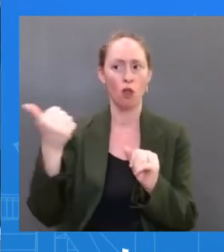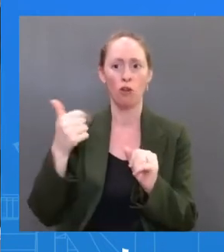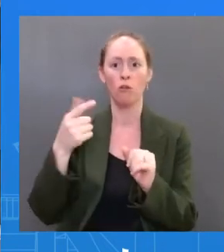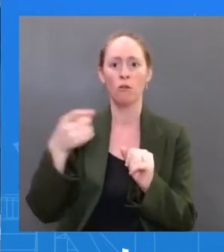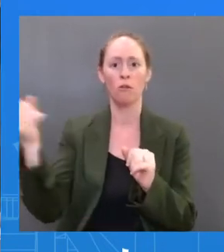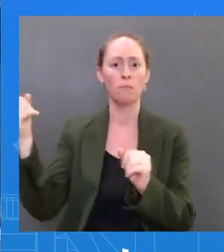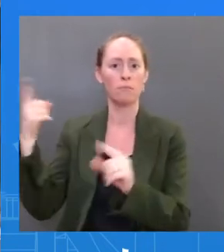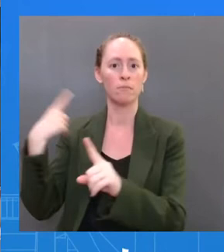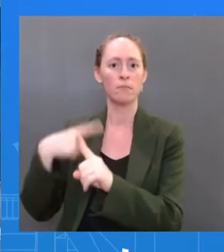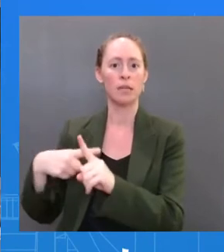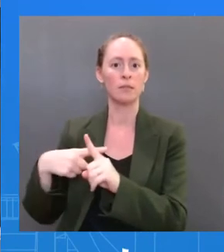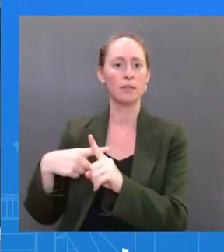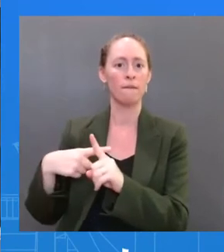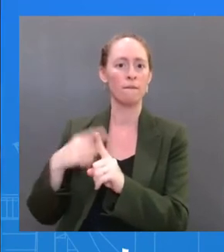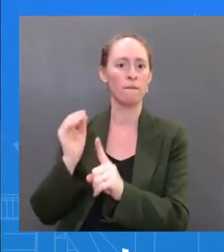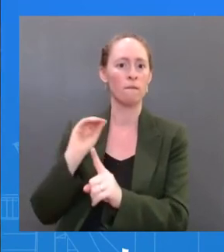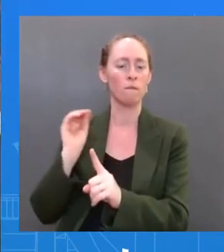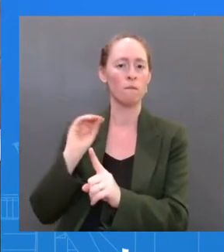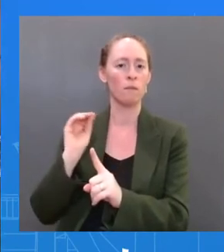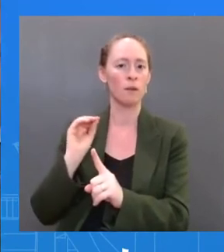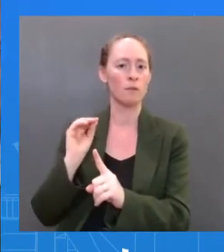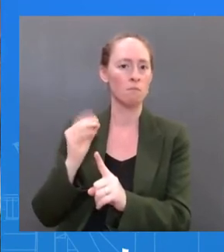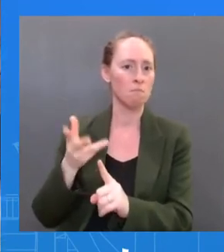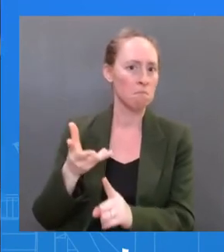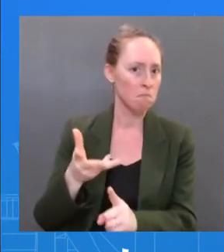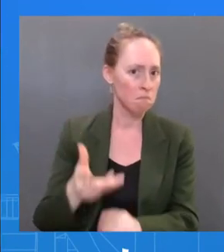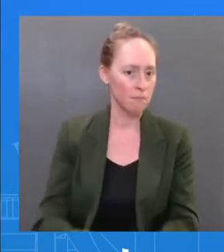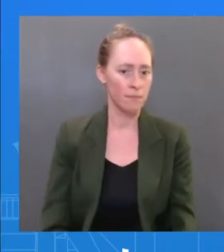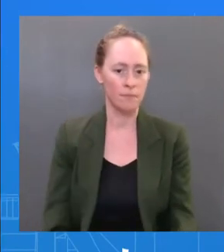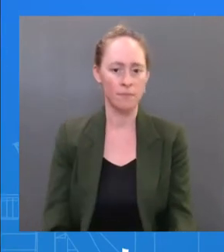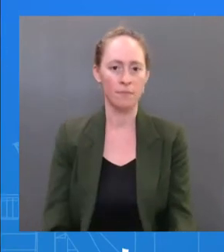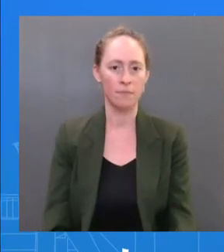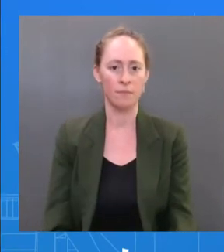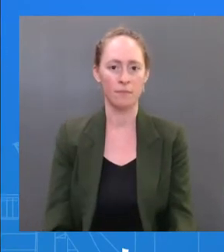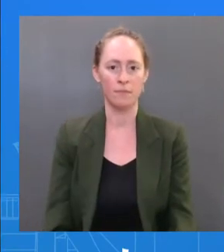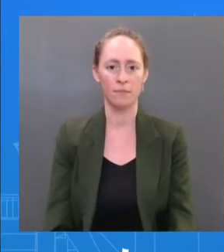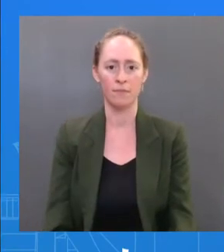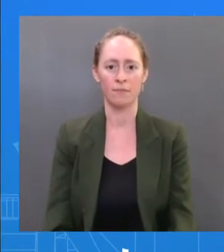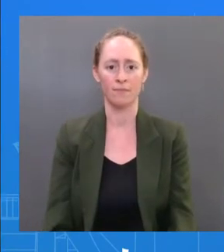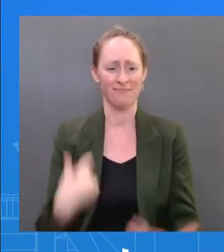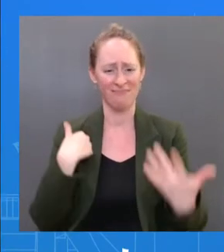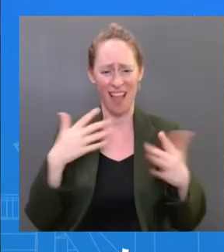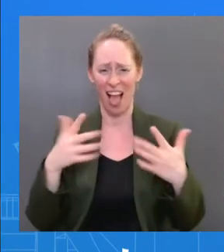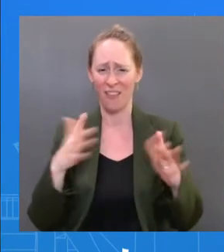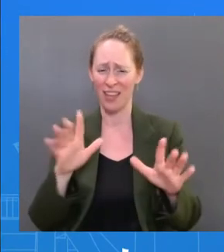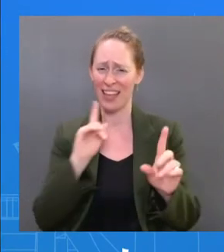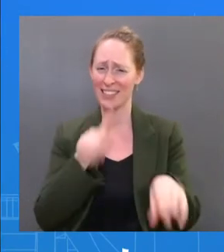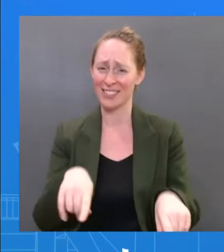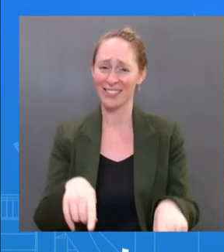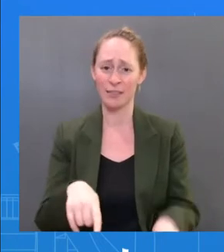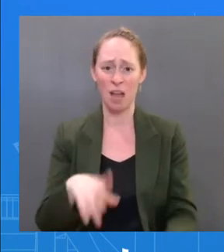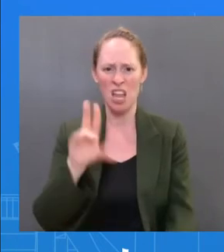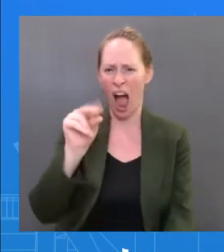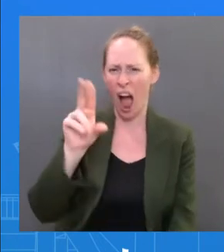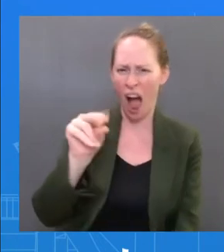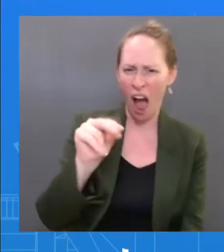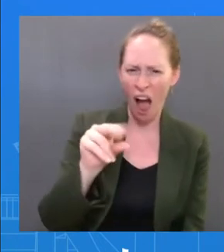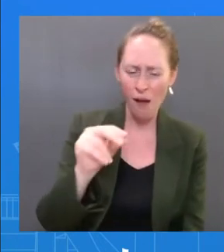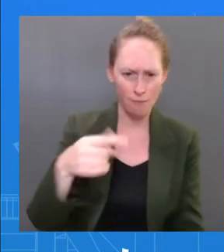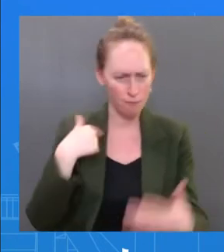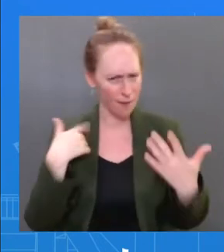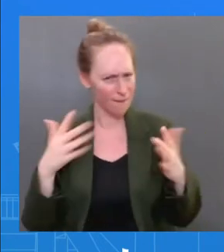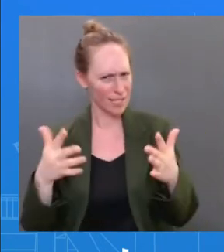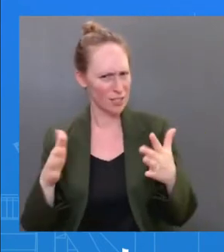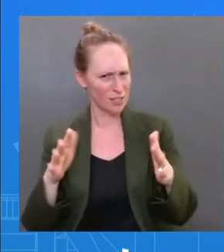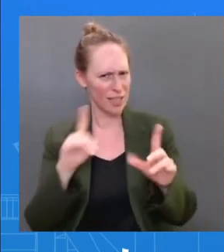positive? Dr. I think you've answered this, but feel free. Dr. I've already answered it. No, I did. I answered it. I told you what our protocols are. And we